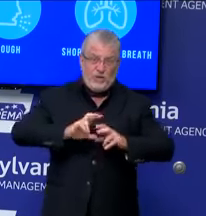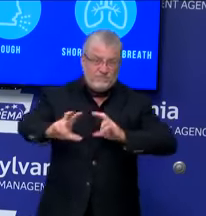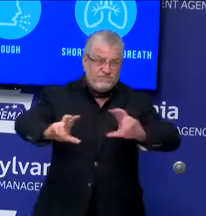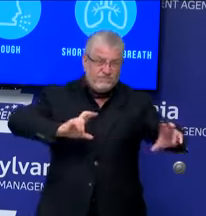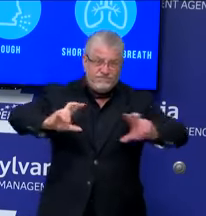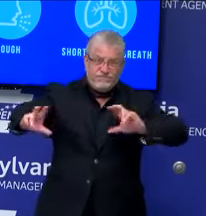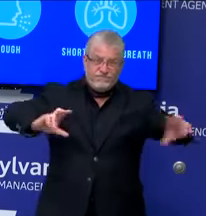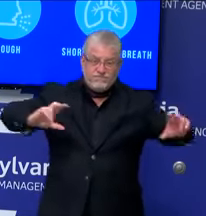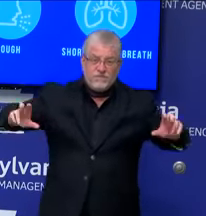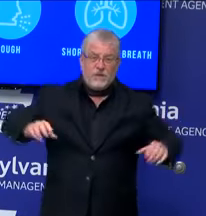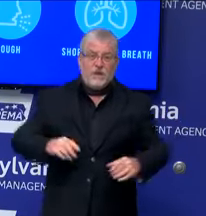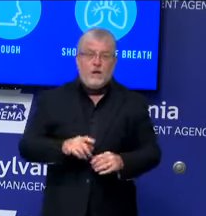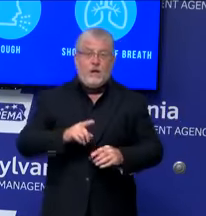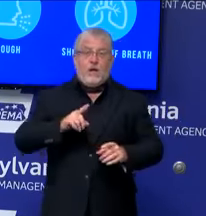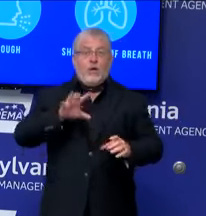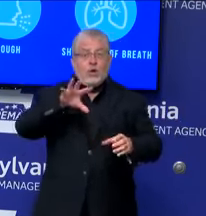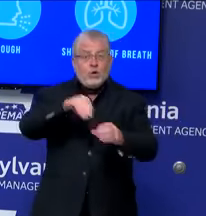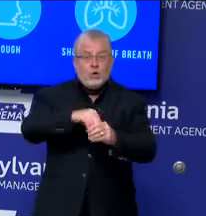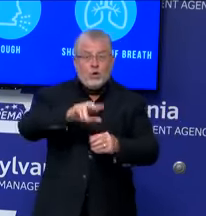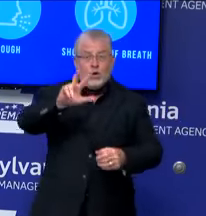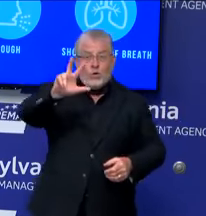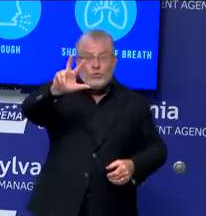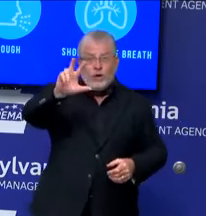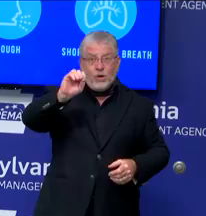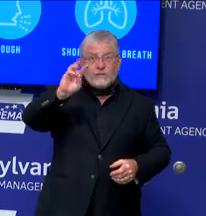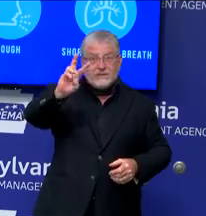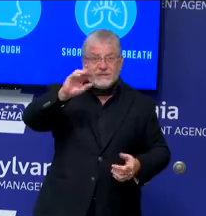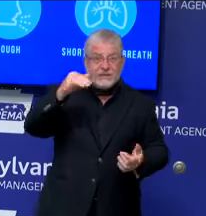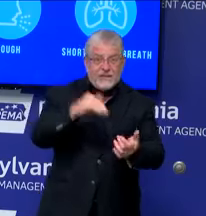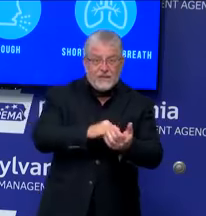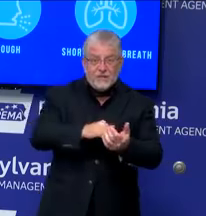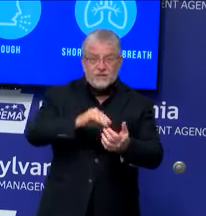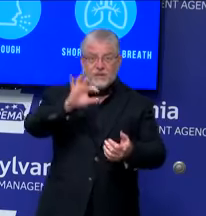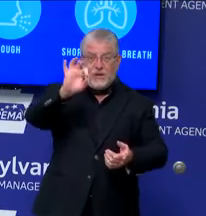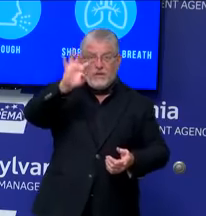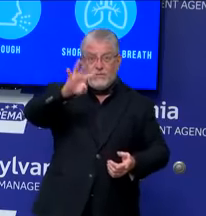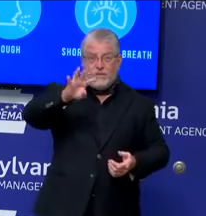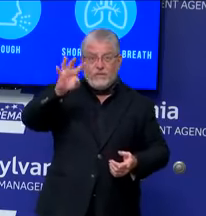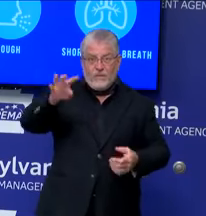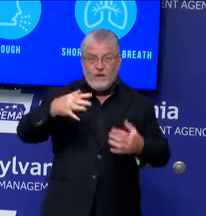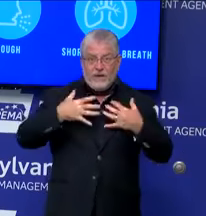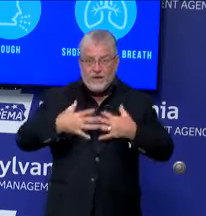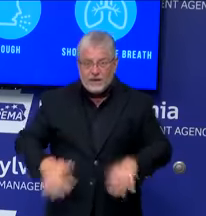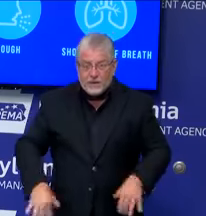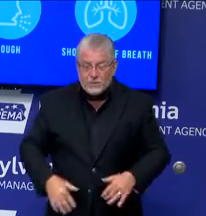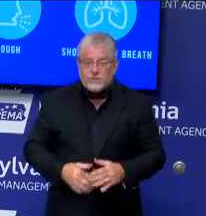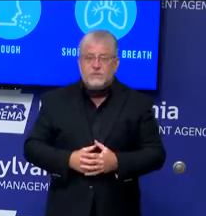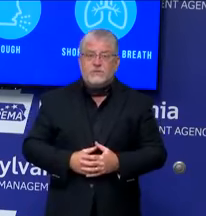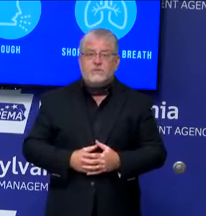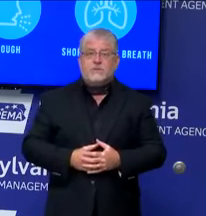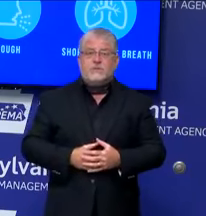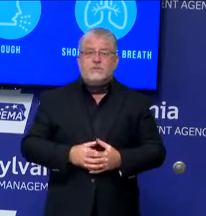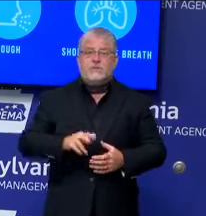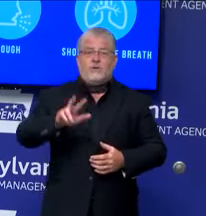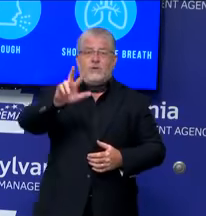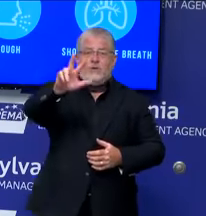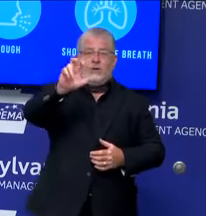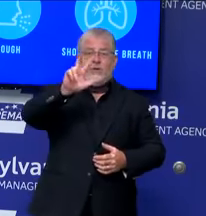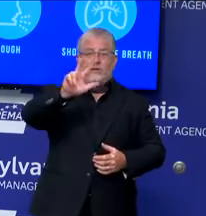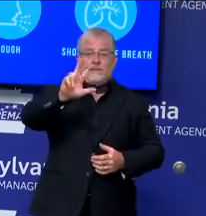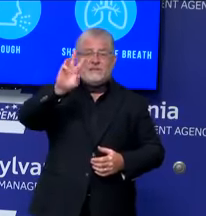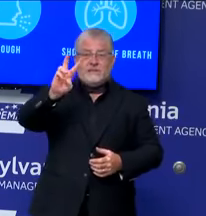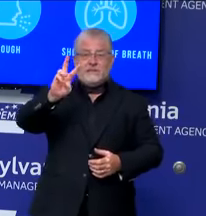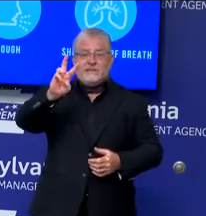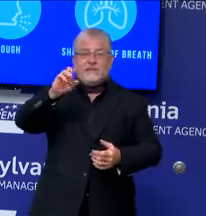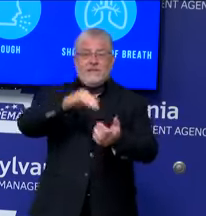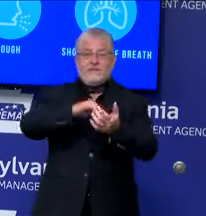,944 gowns, 336,559 face